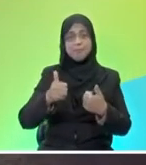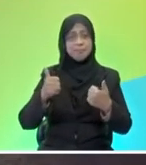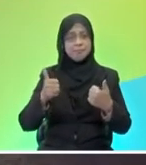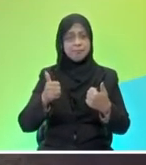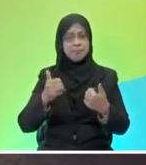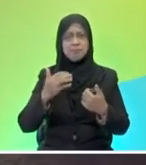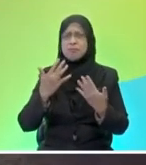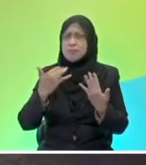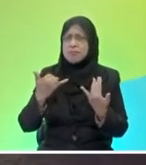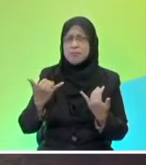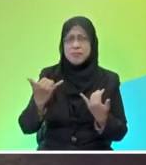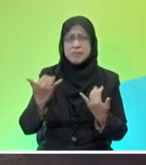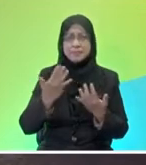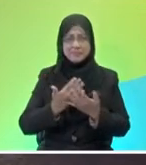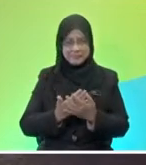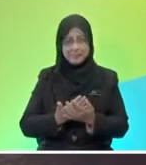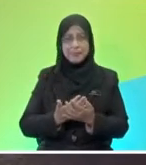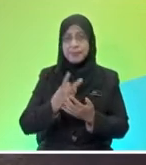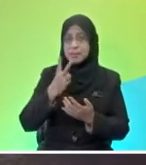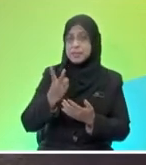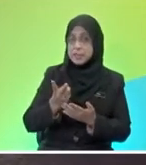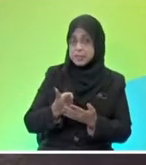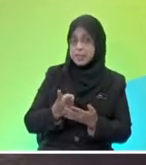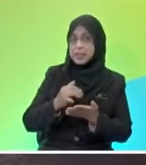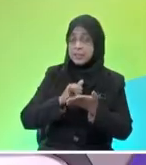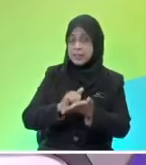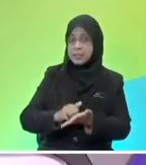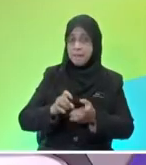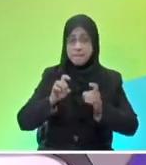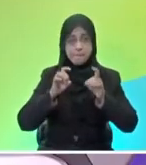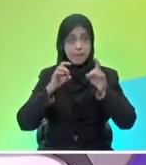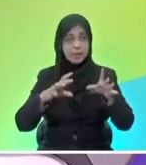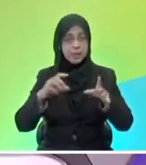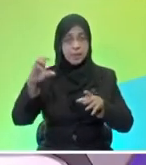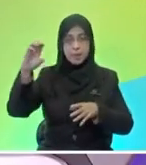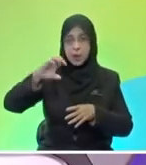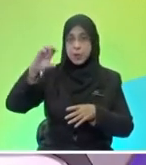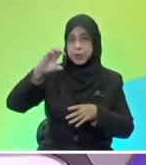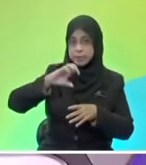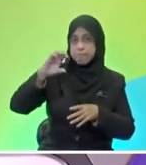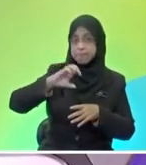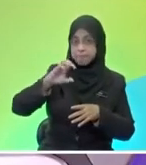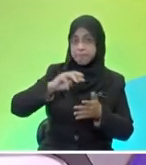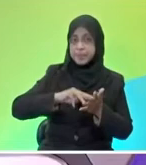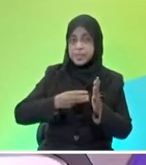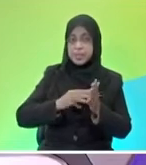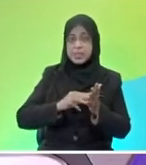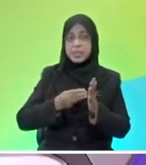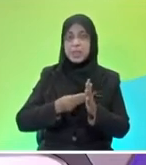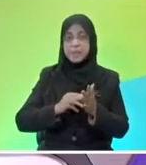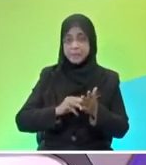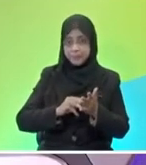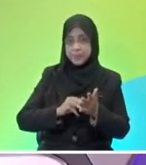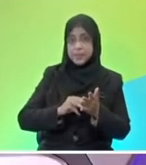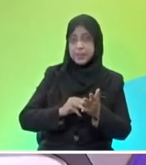What is going on here? Ah, you see, this magic powder is actually called the talcum powder so this talcum powder